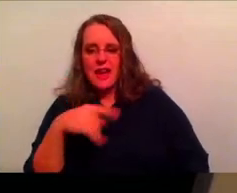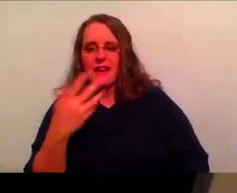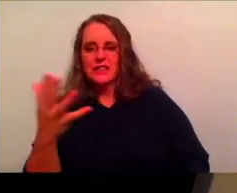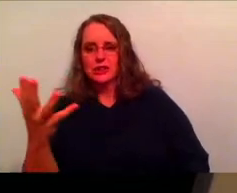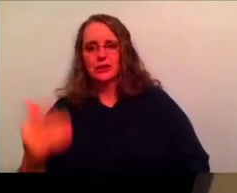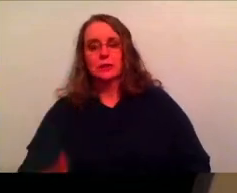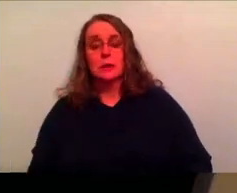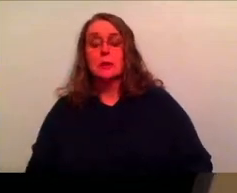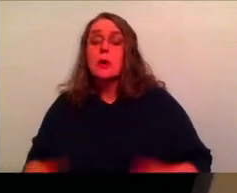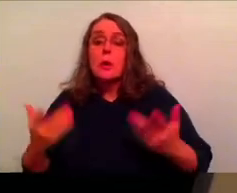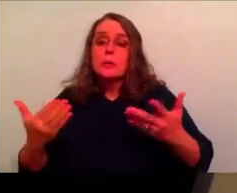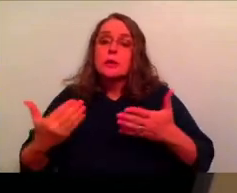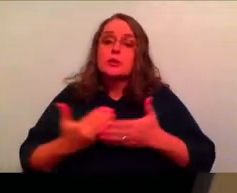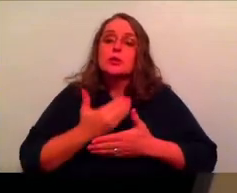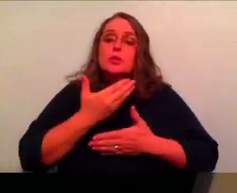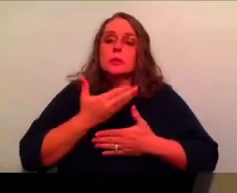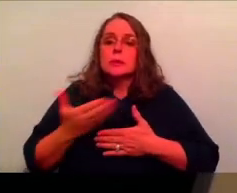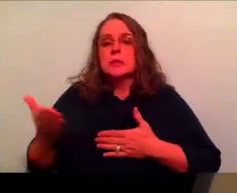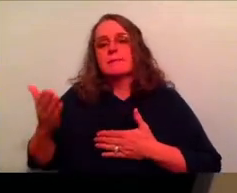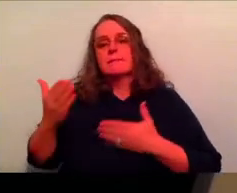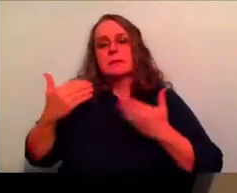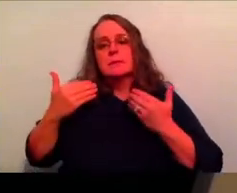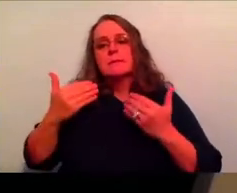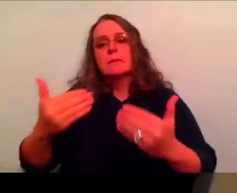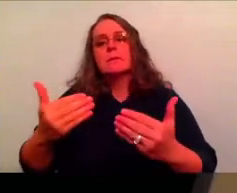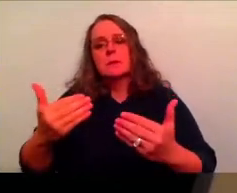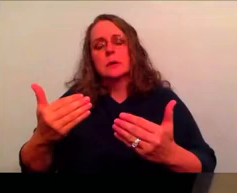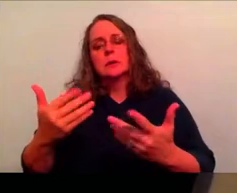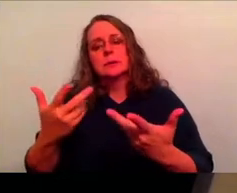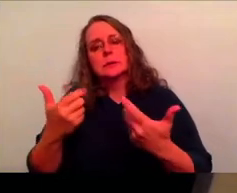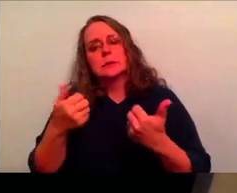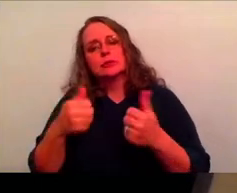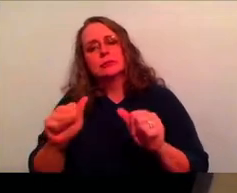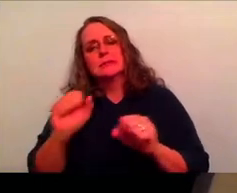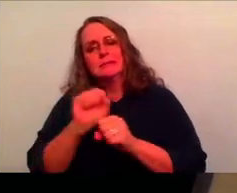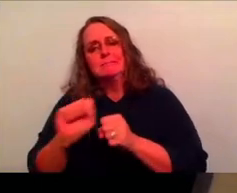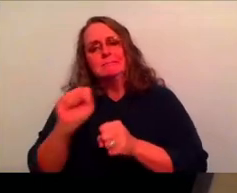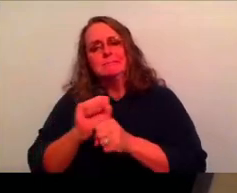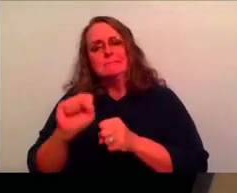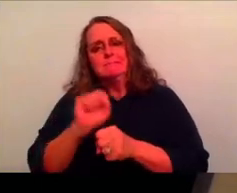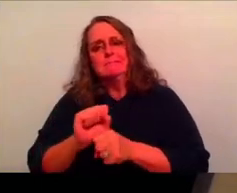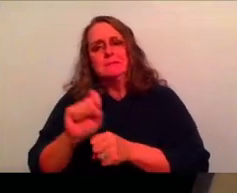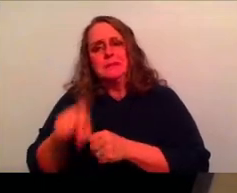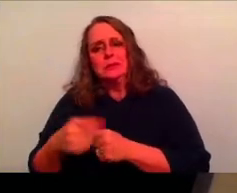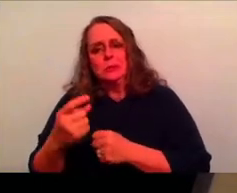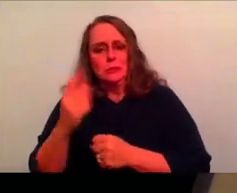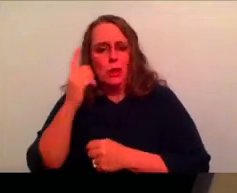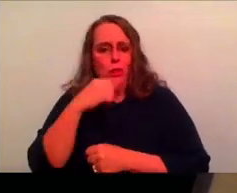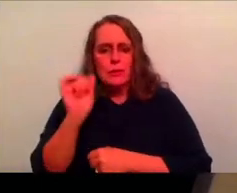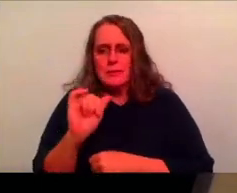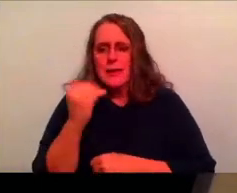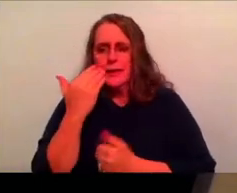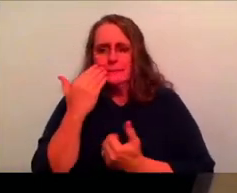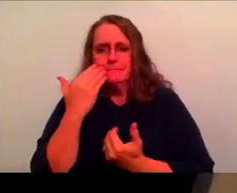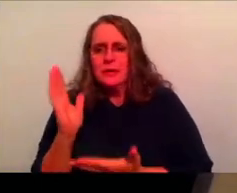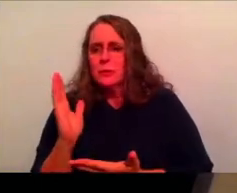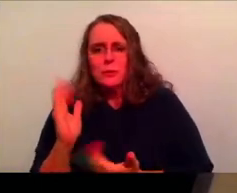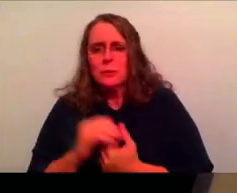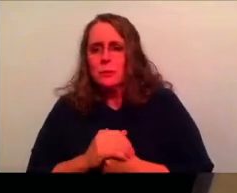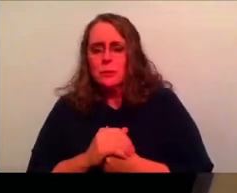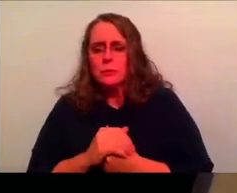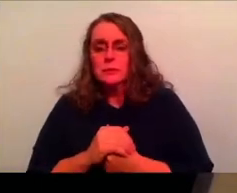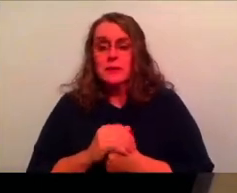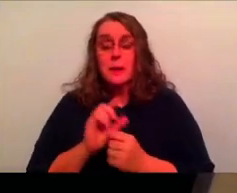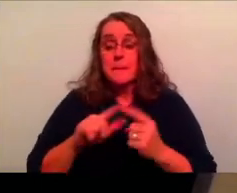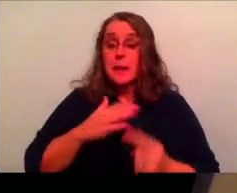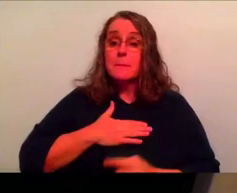moving forward, it takes effort, right? It takes being willing to go, I don't know what this is going to look like, but I'm willing to, to put in the work to, to